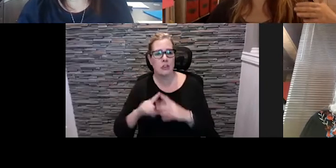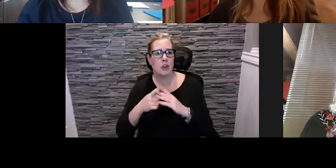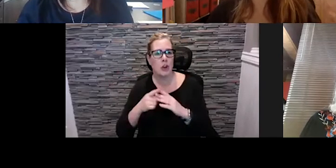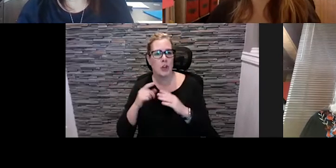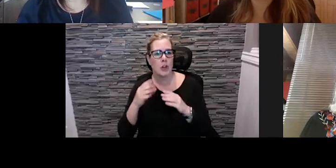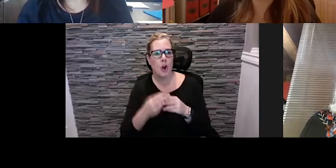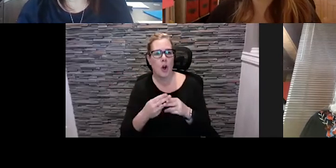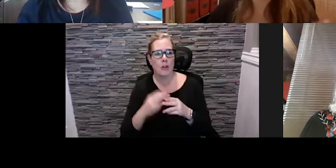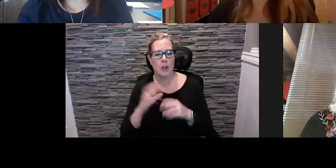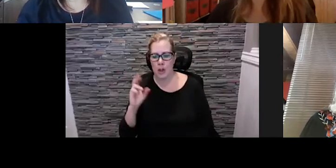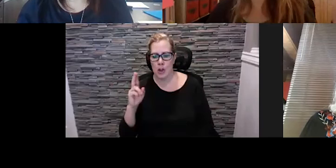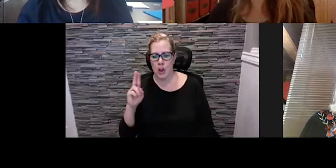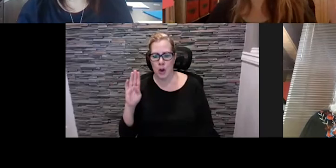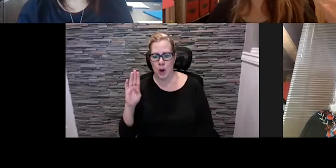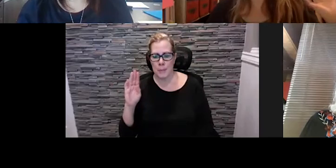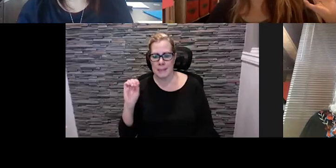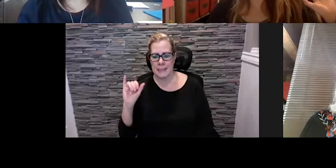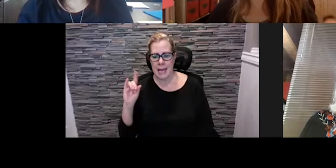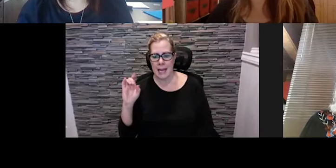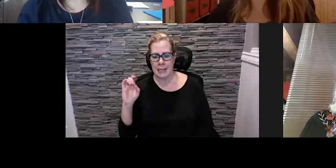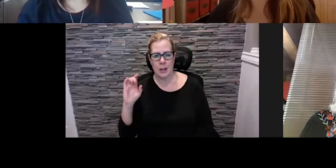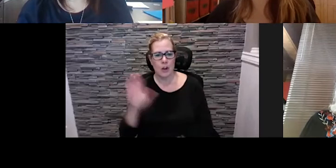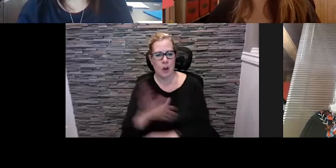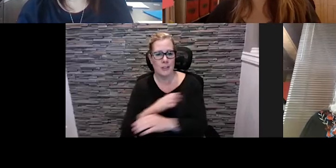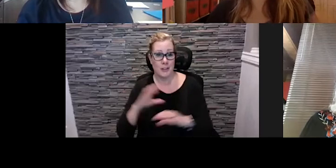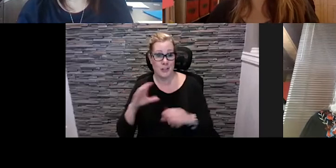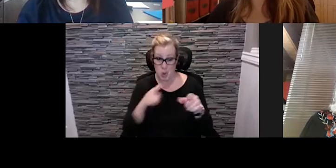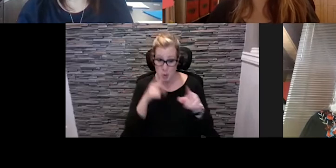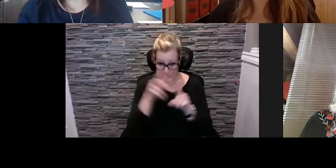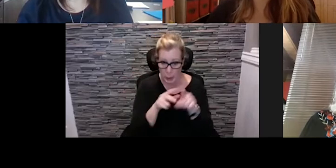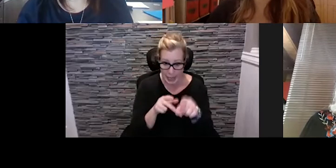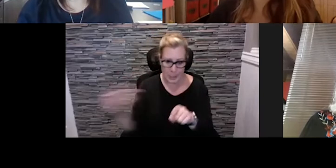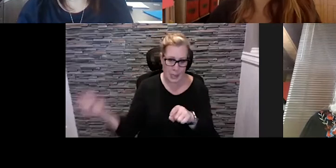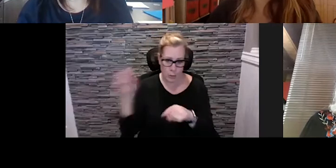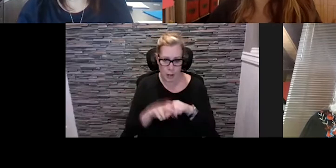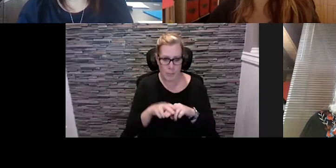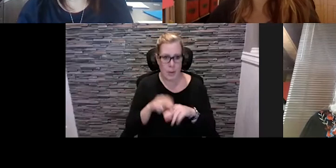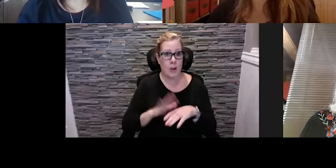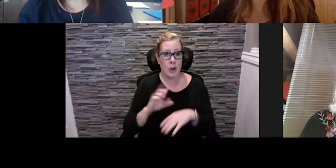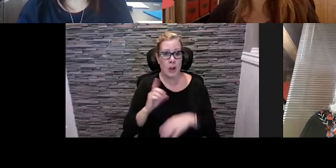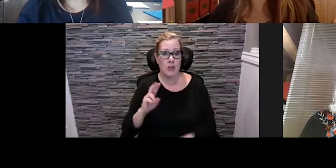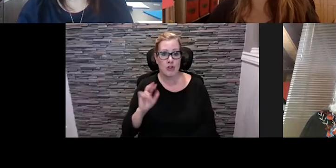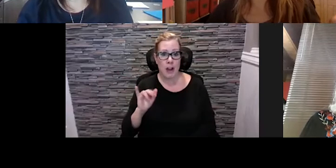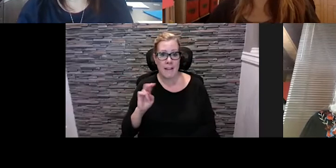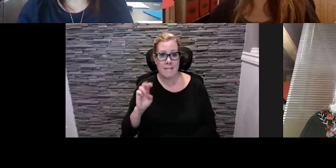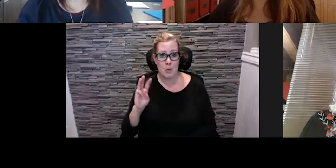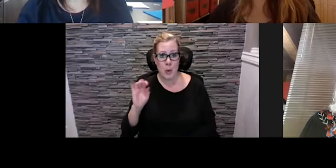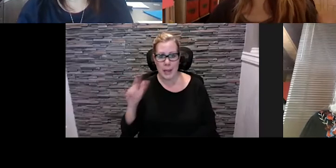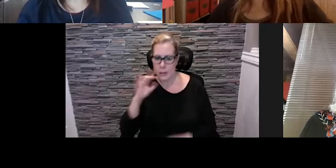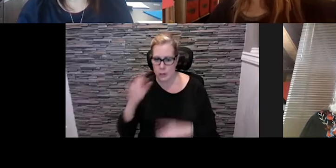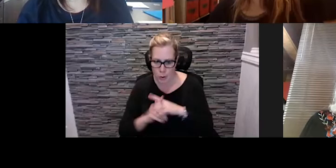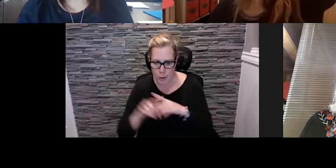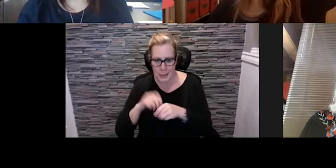you could book matt to do a concert on your driveway and he showed up in his minivan because he's a dad